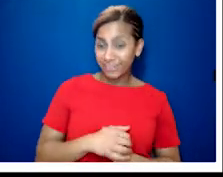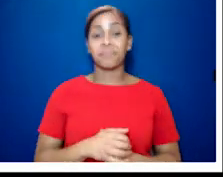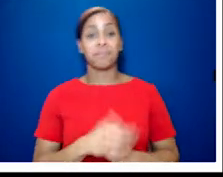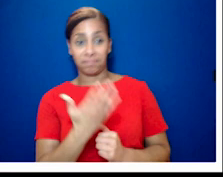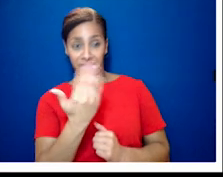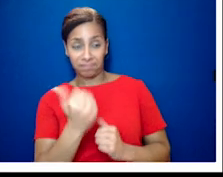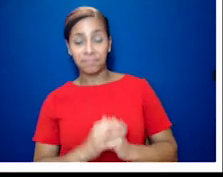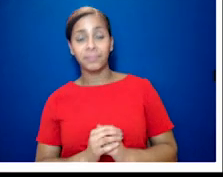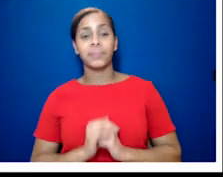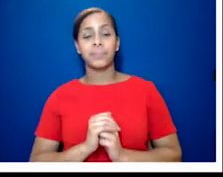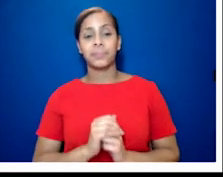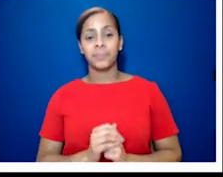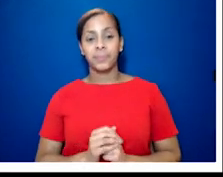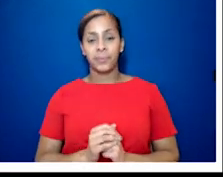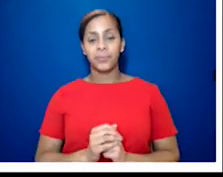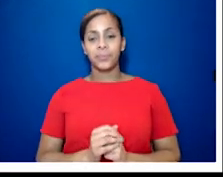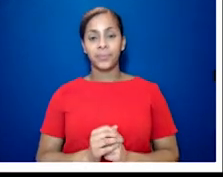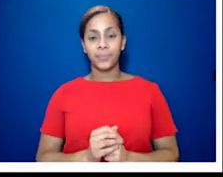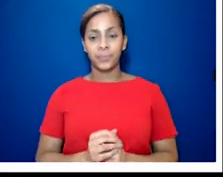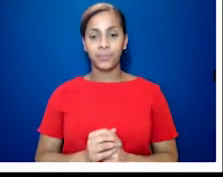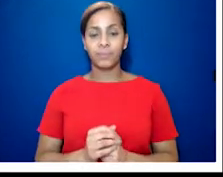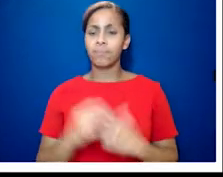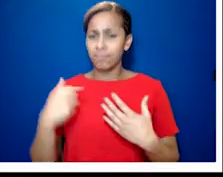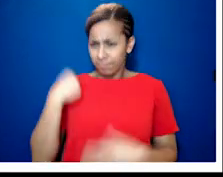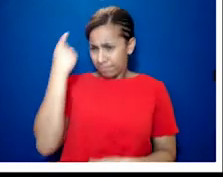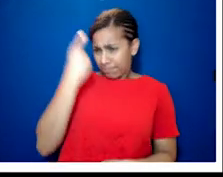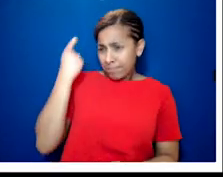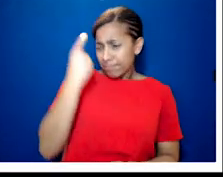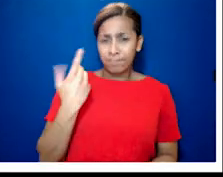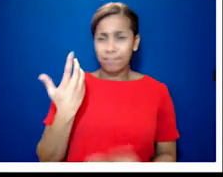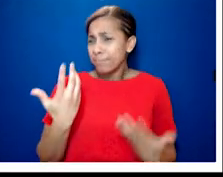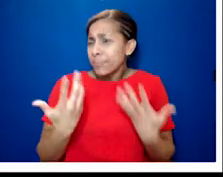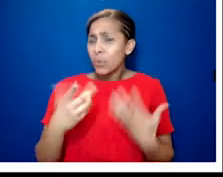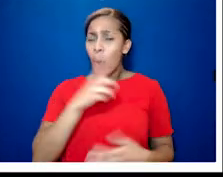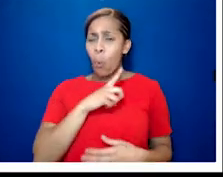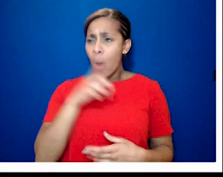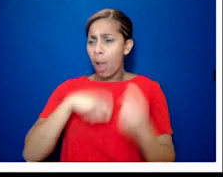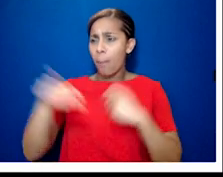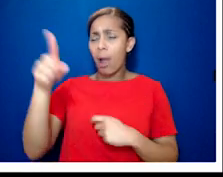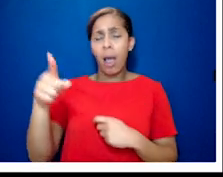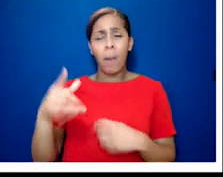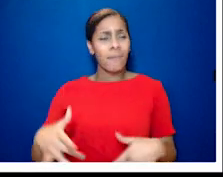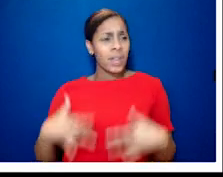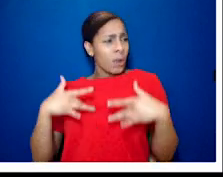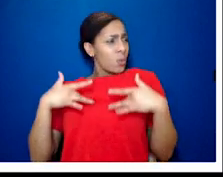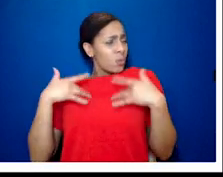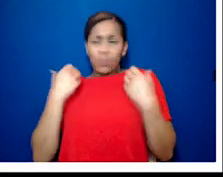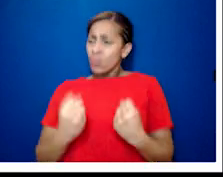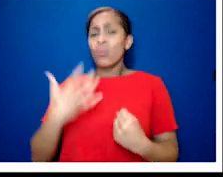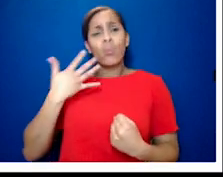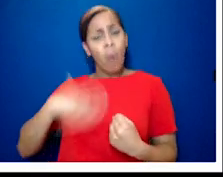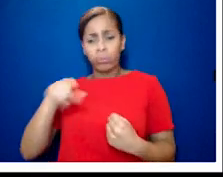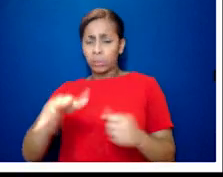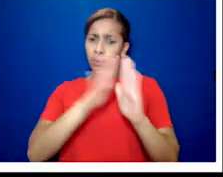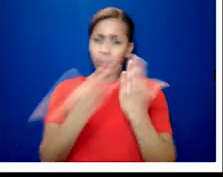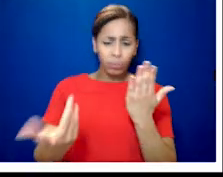yeah um so i was wondering what it was that inspired you to write the book um conscious that